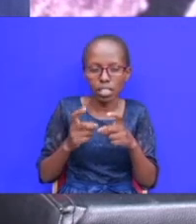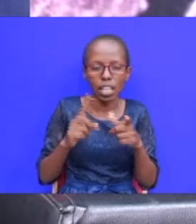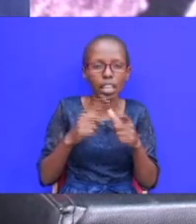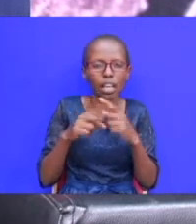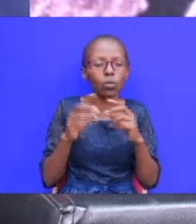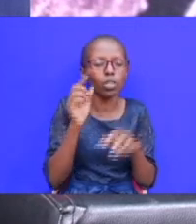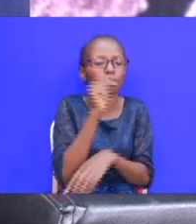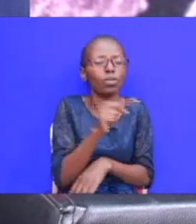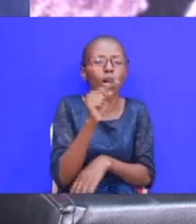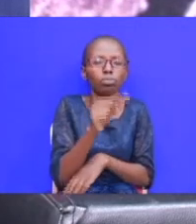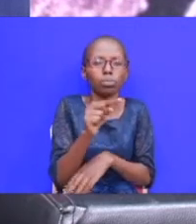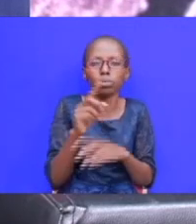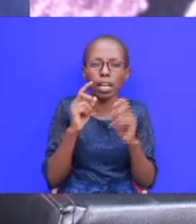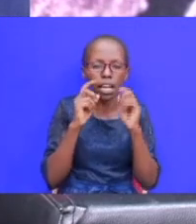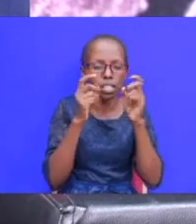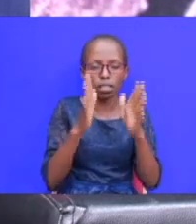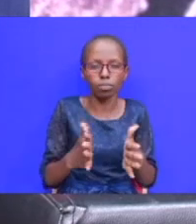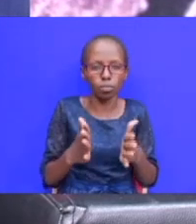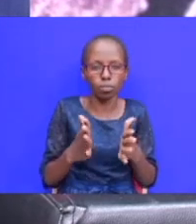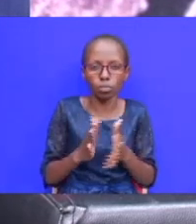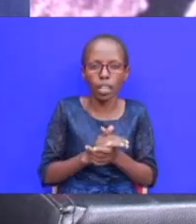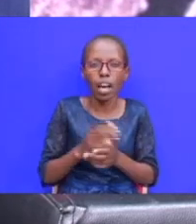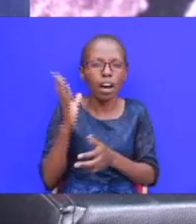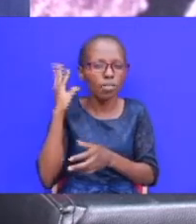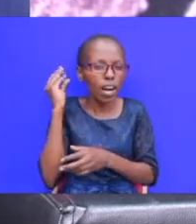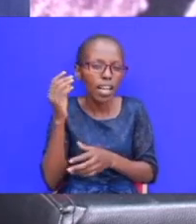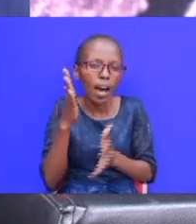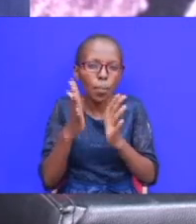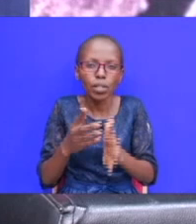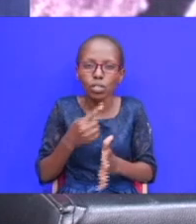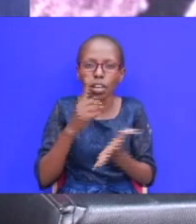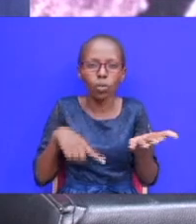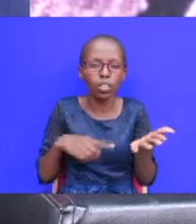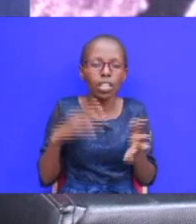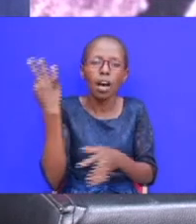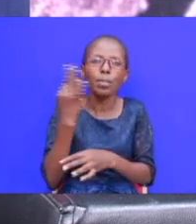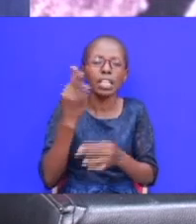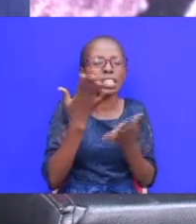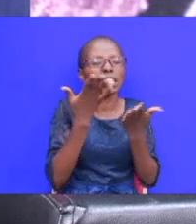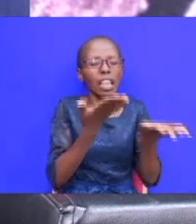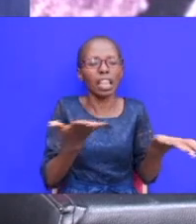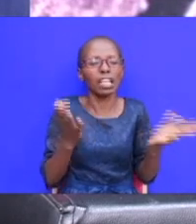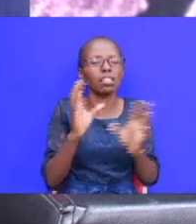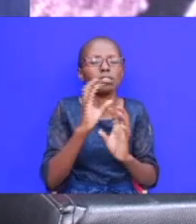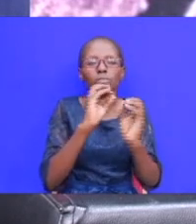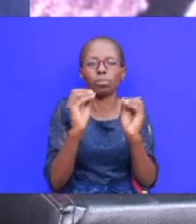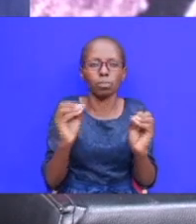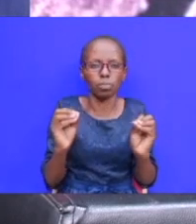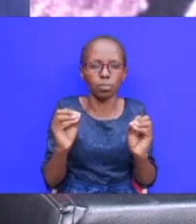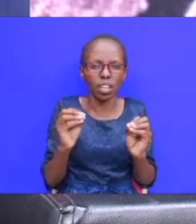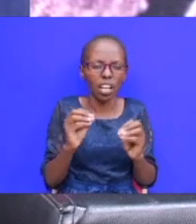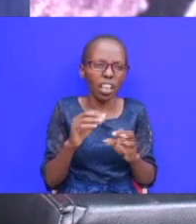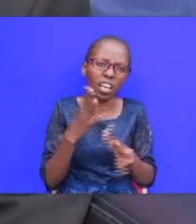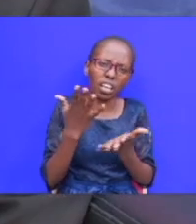rebuke sin we i've overheard somebody's telling us that don't preach such things such pray such things like